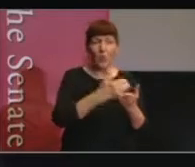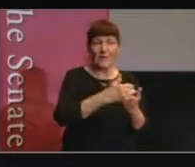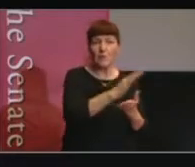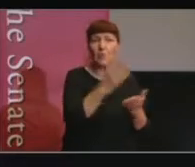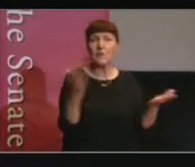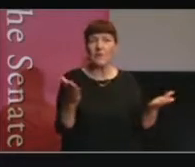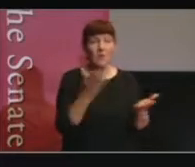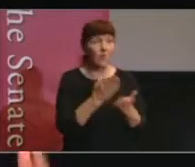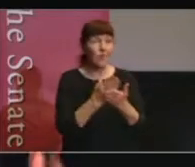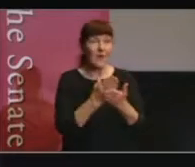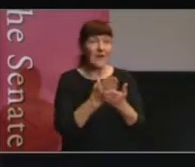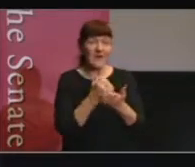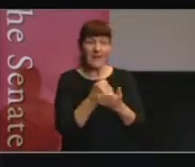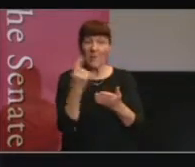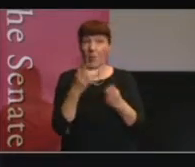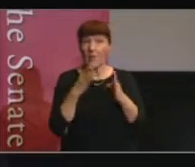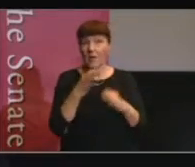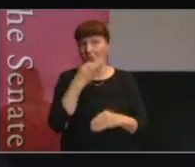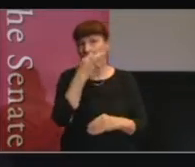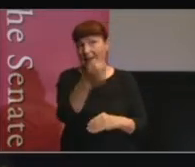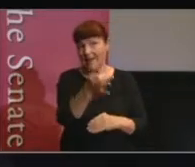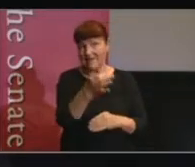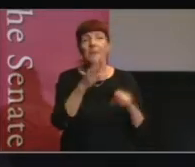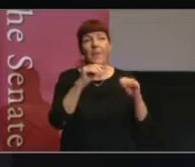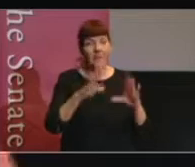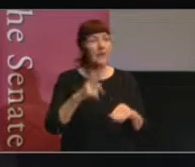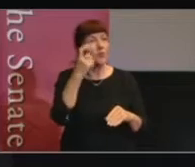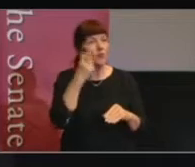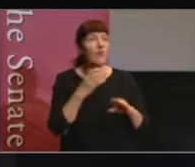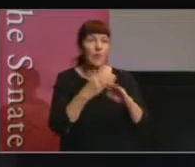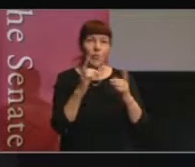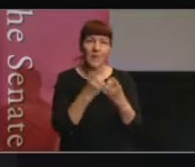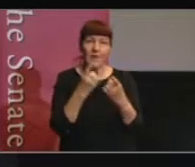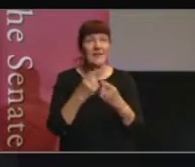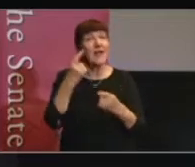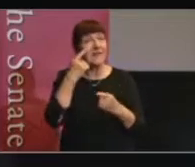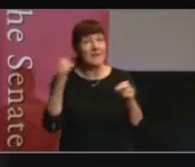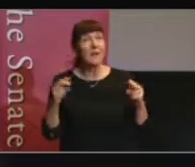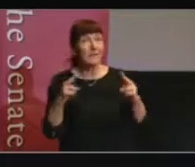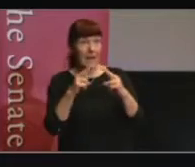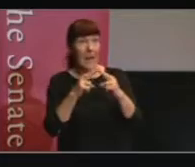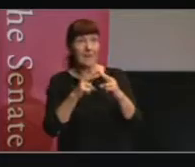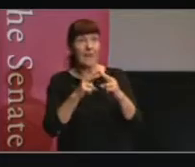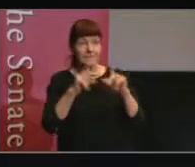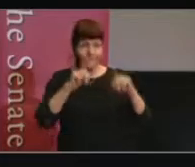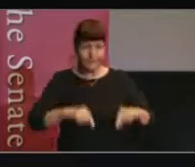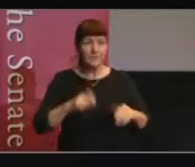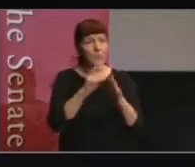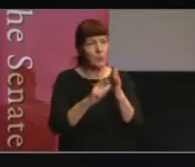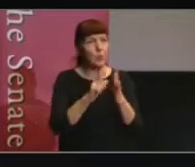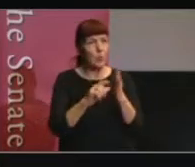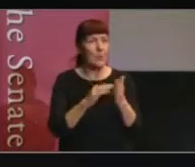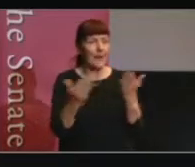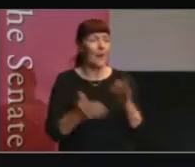to ask them and to try new things. And I can see that that's what the parliament is doing. But if